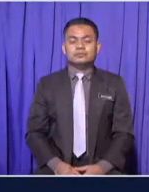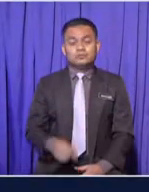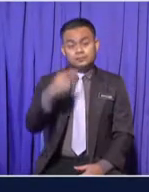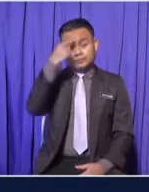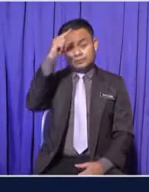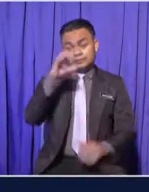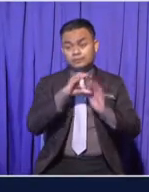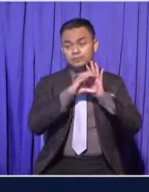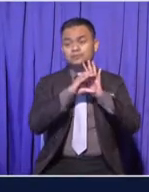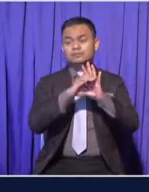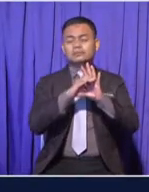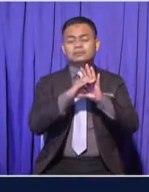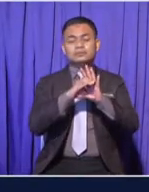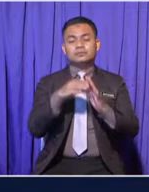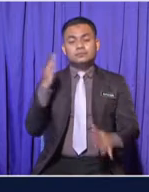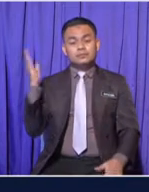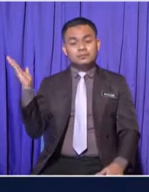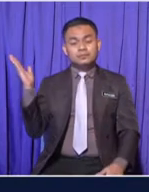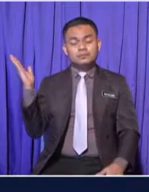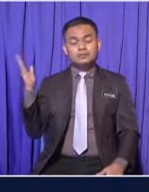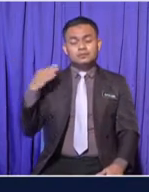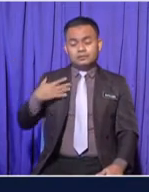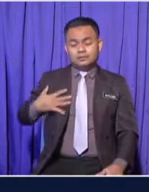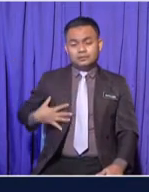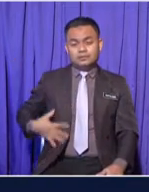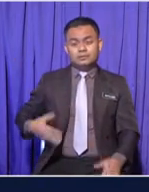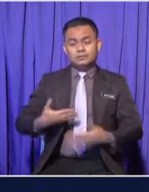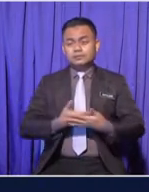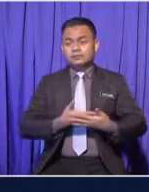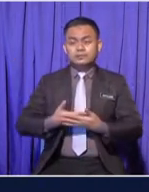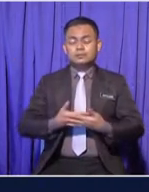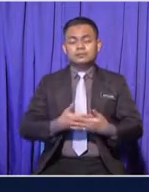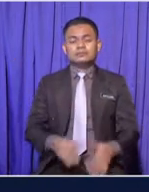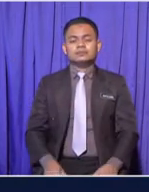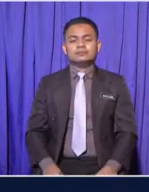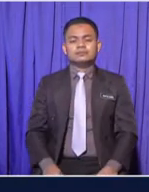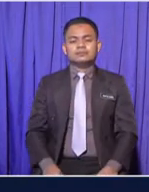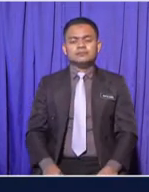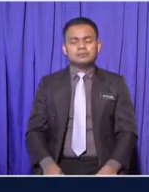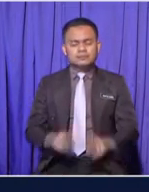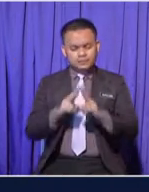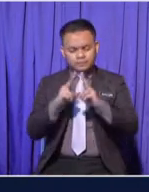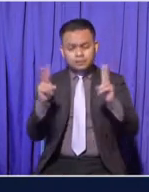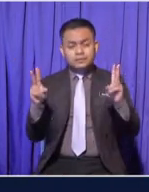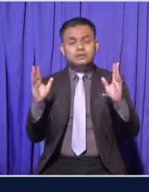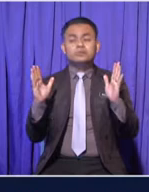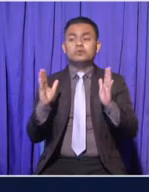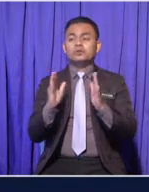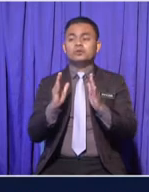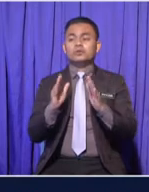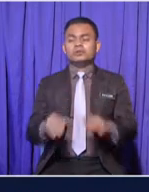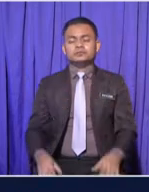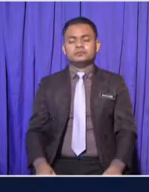example, this is a baby's shirt It is very small